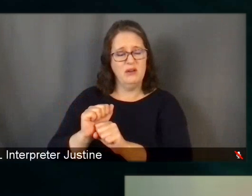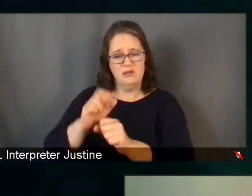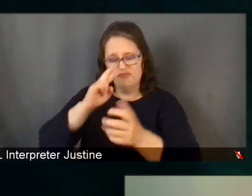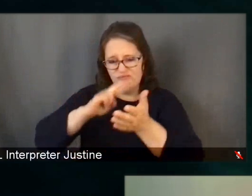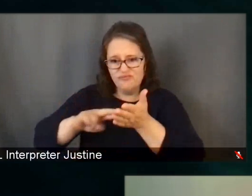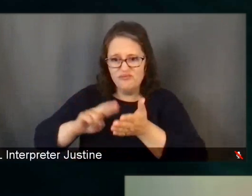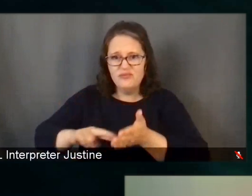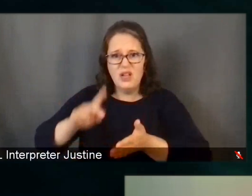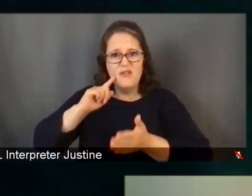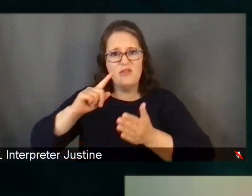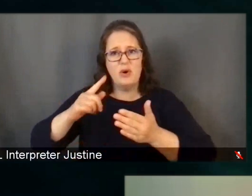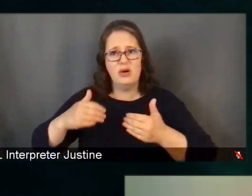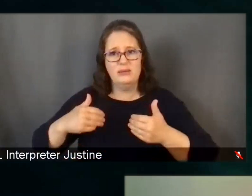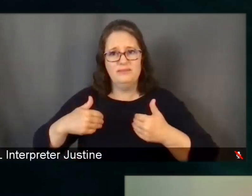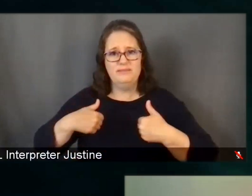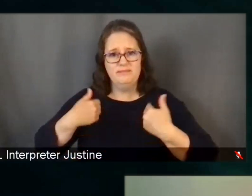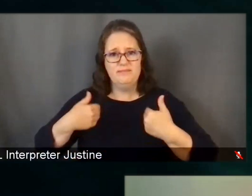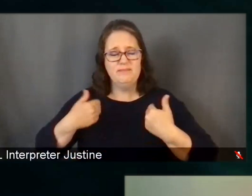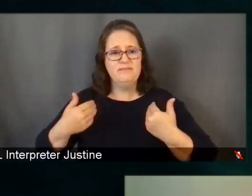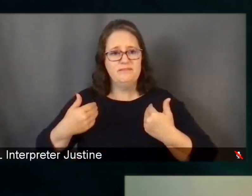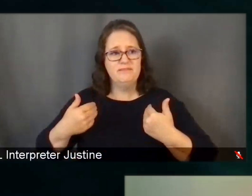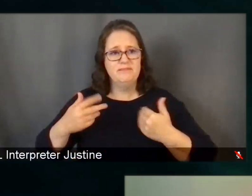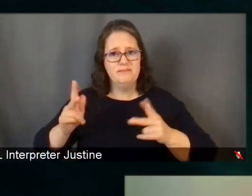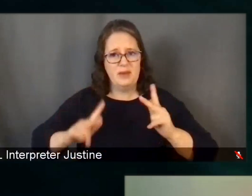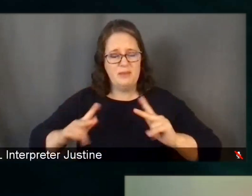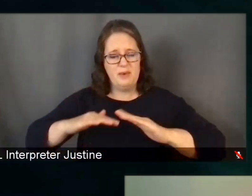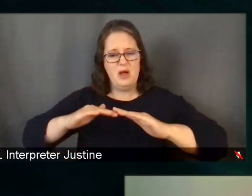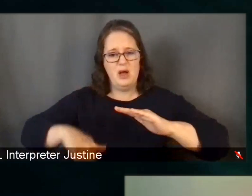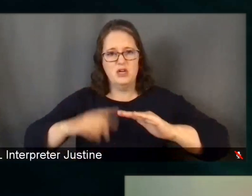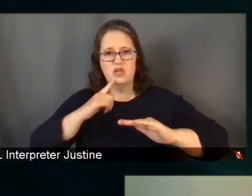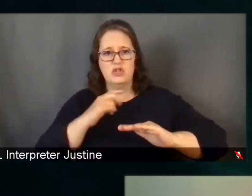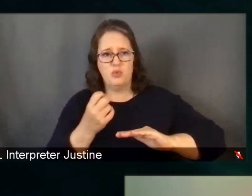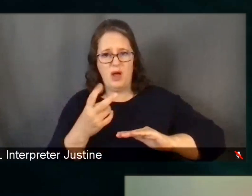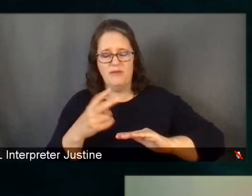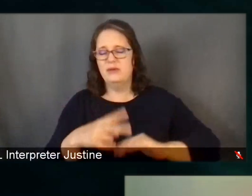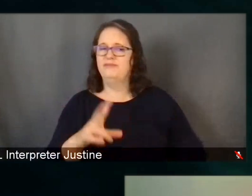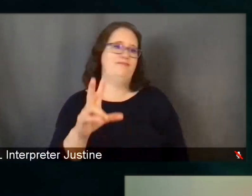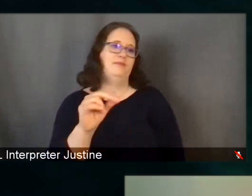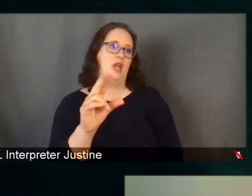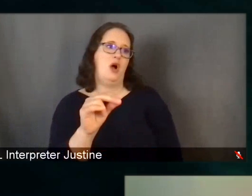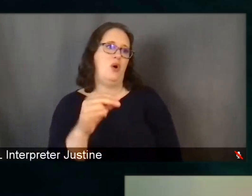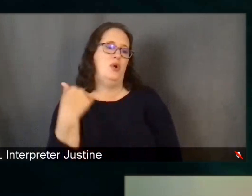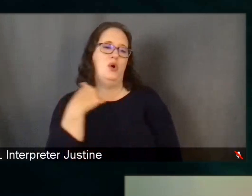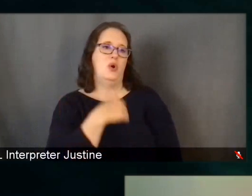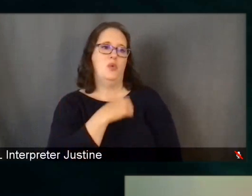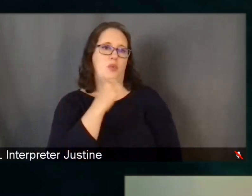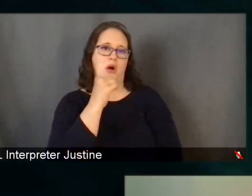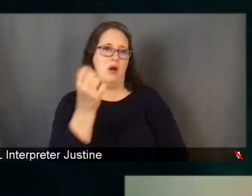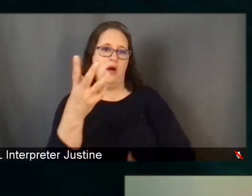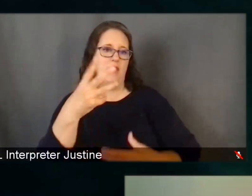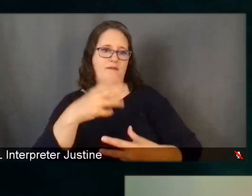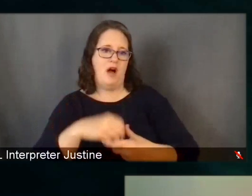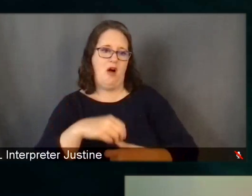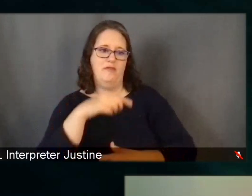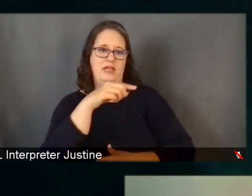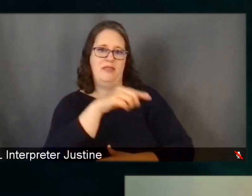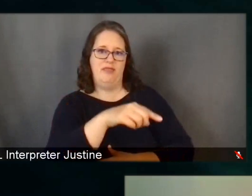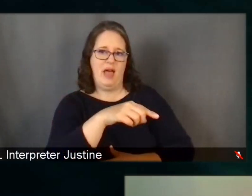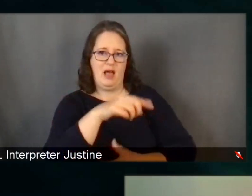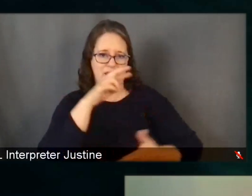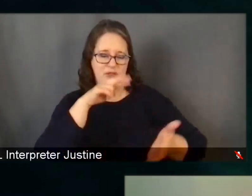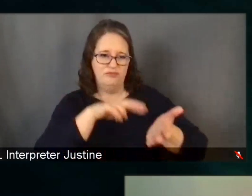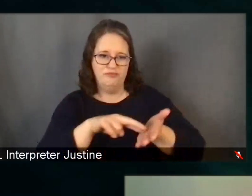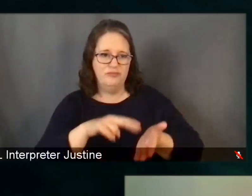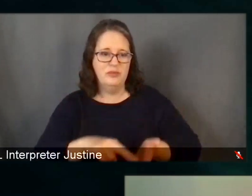No, actually, we have not been involved in those efforts. What I do know is that there are two studies